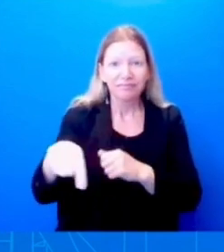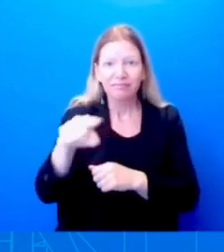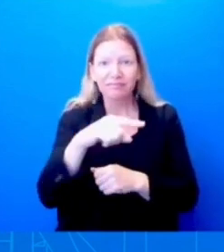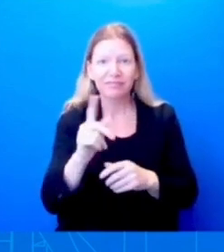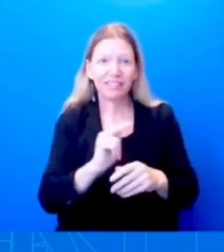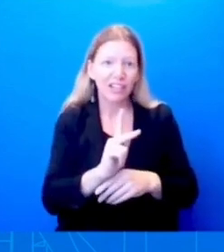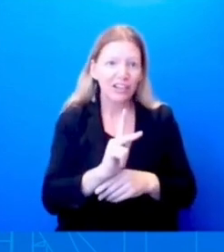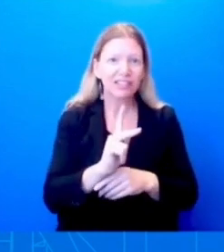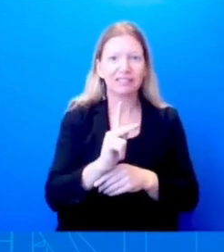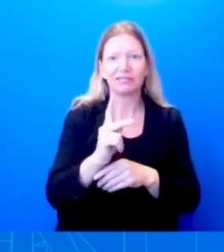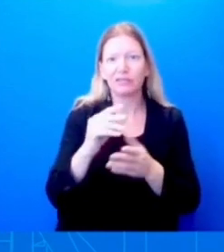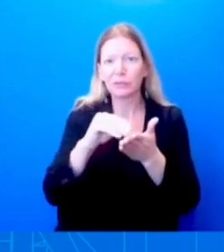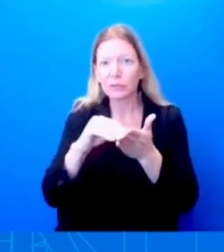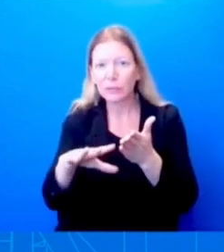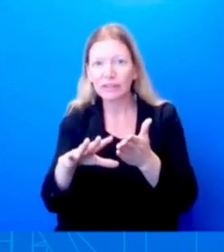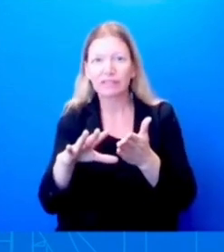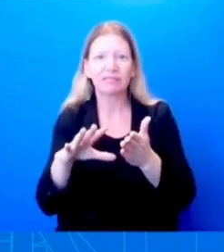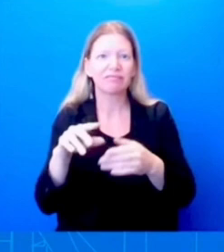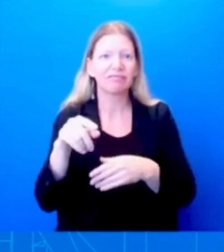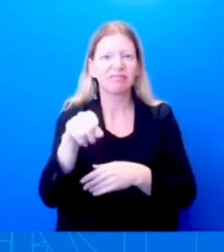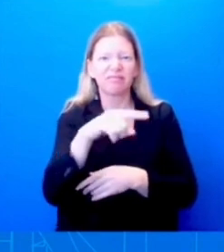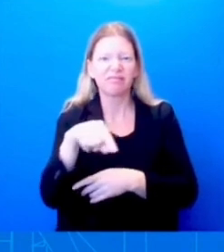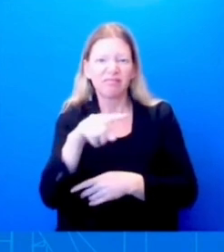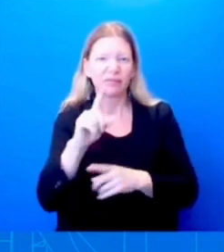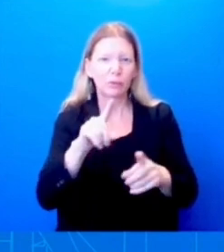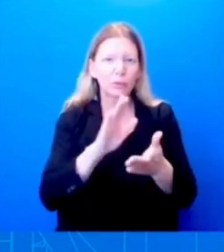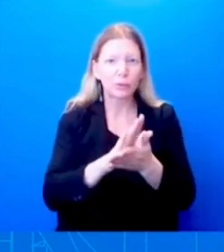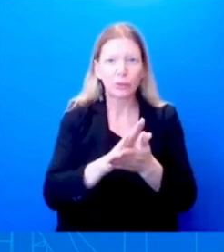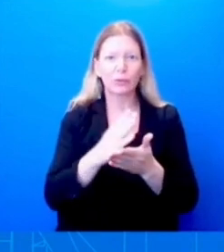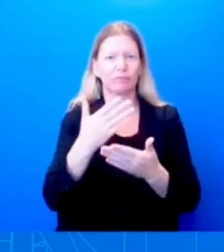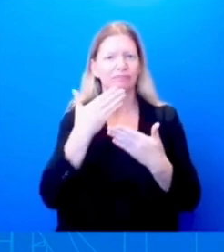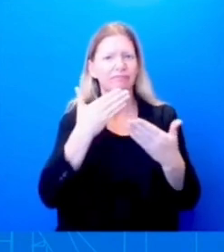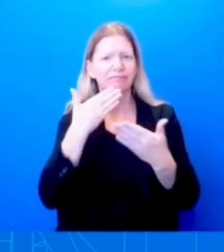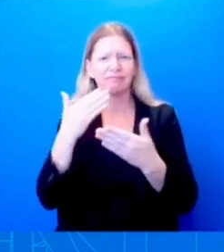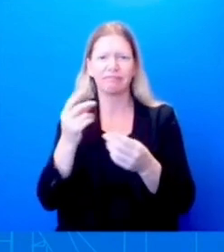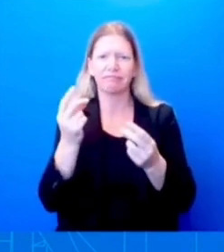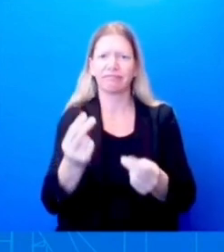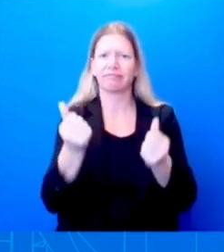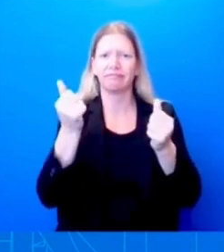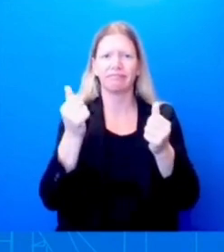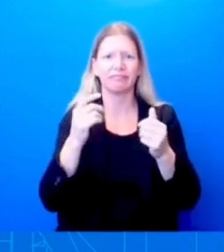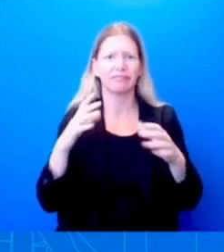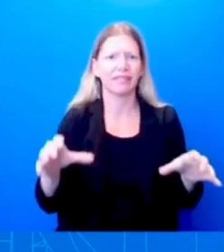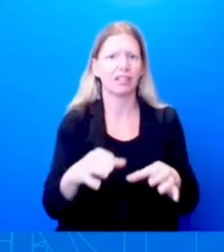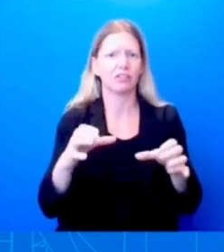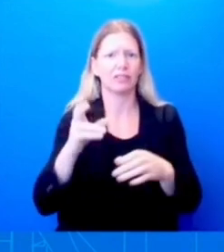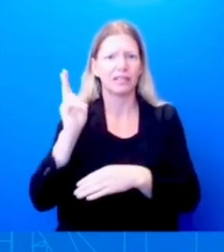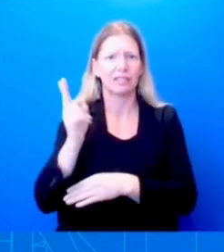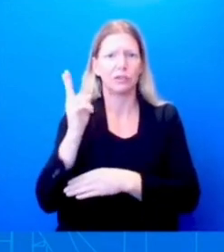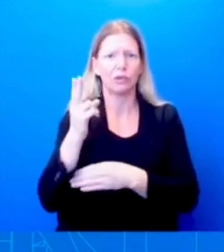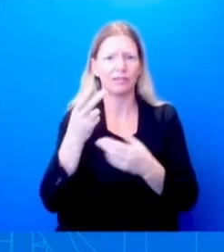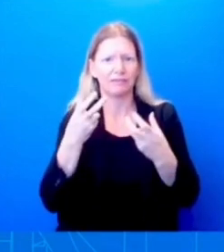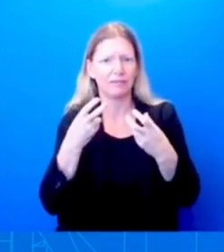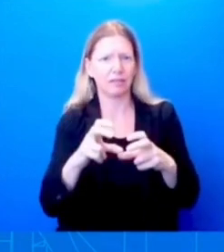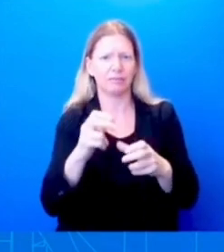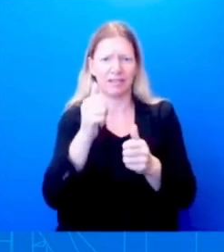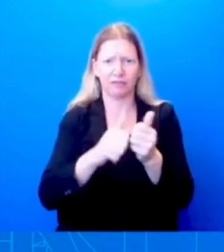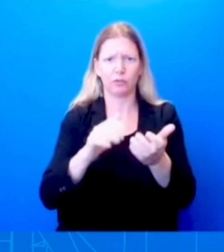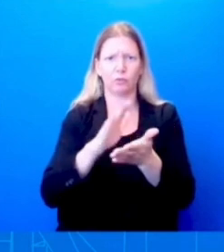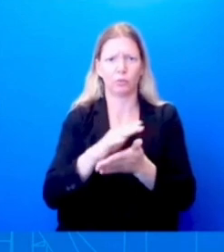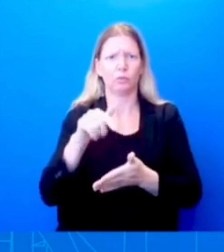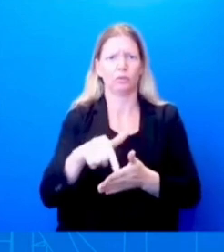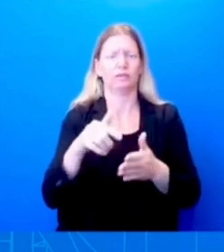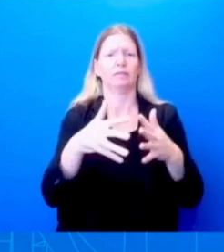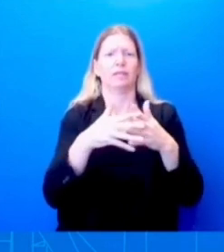every school in America is open safely for in-person instruction. The administration remains committed to supporting schools and the students